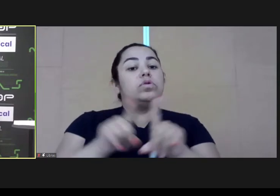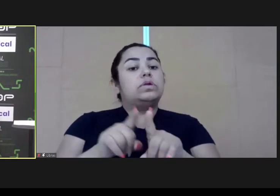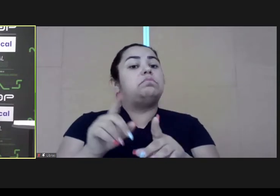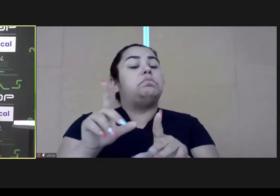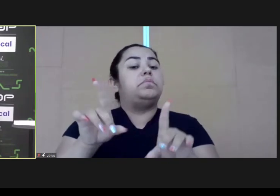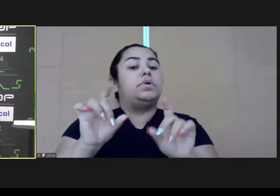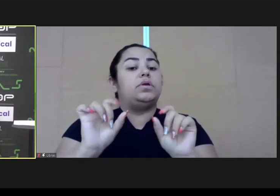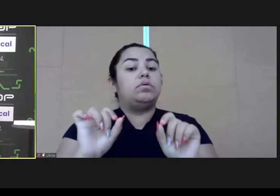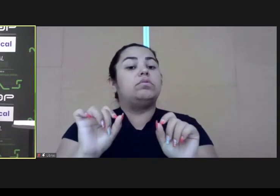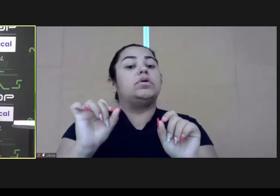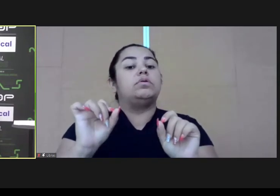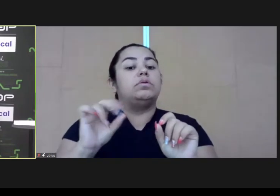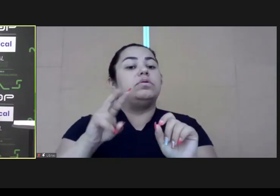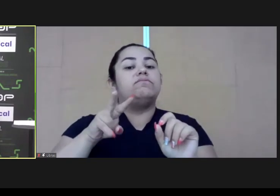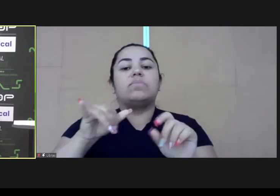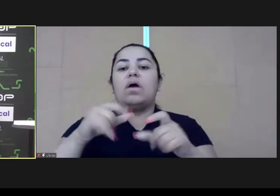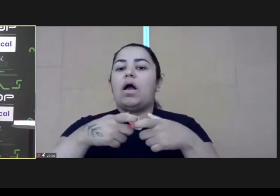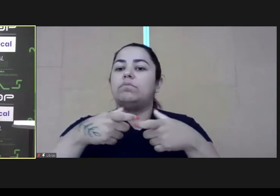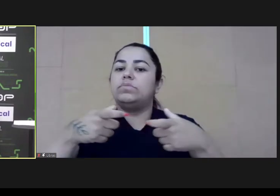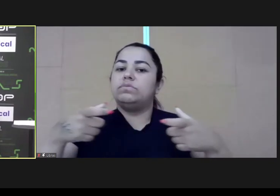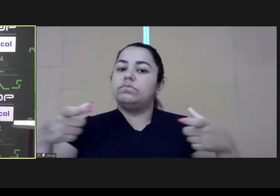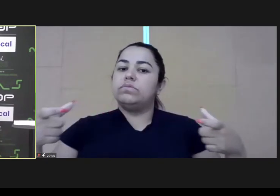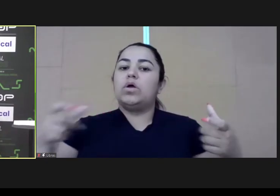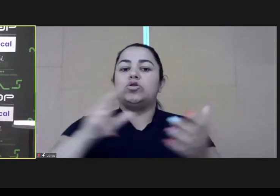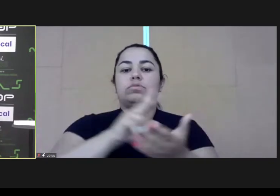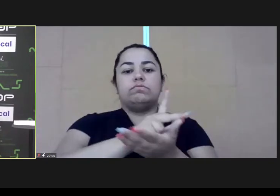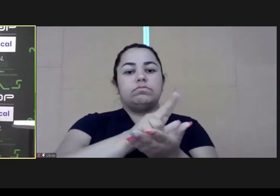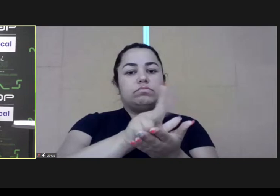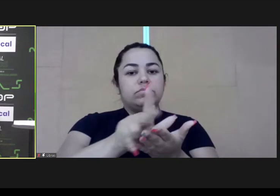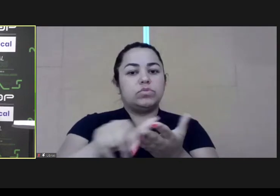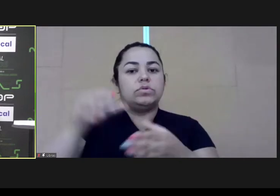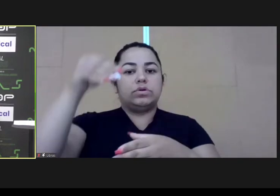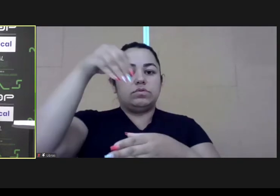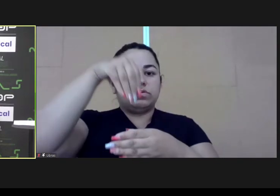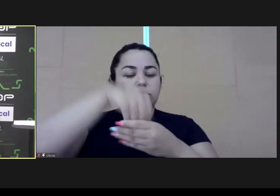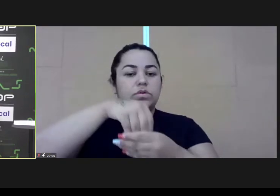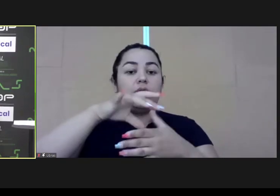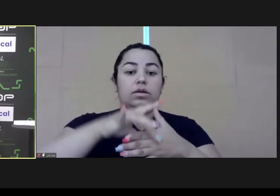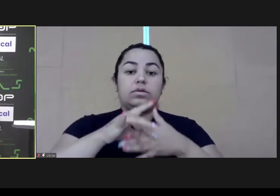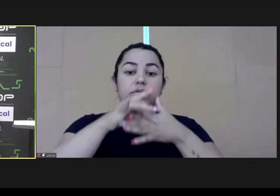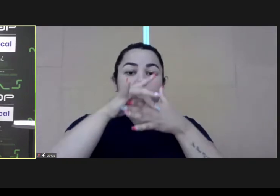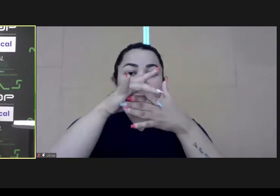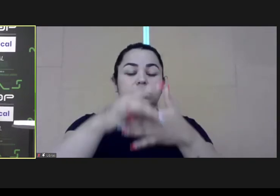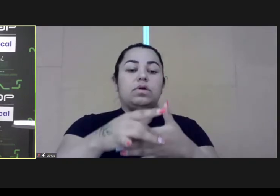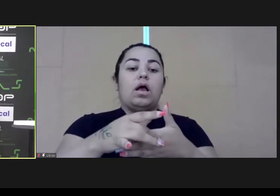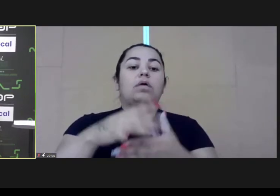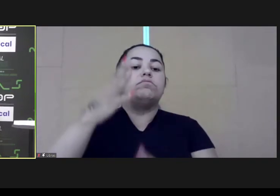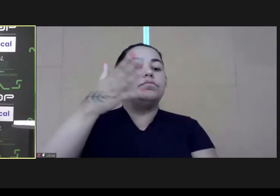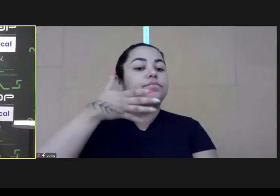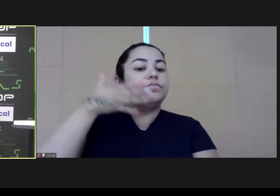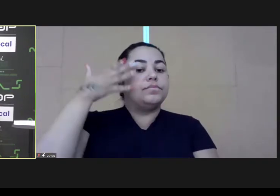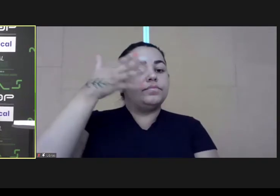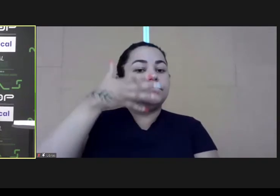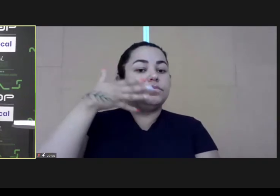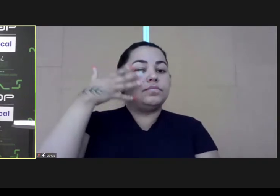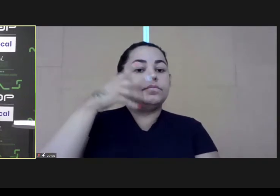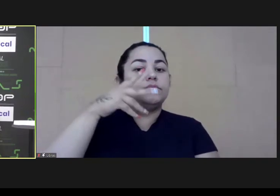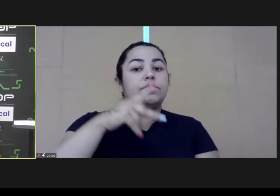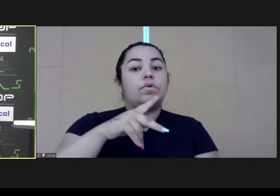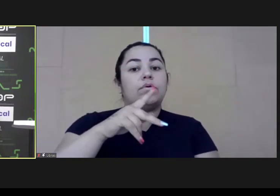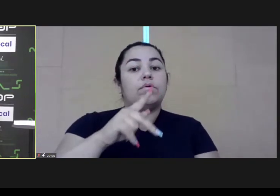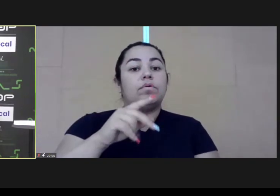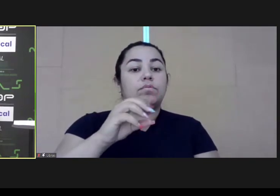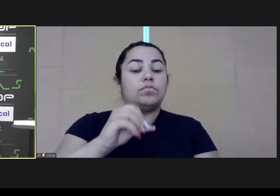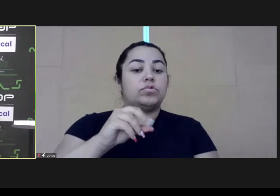needs of high executives in Brazil and how can we amplify the diversification in leadership. So I'm going to